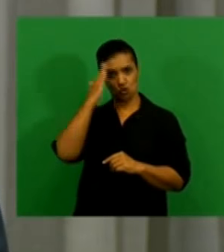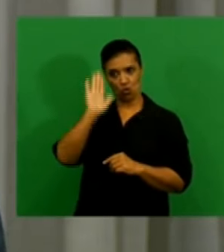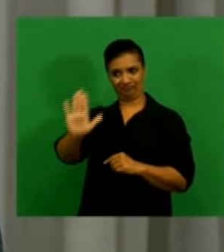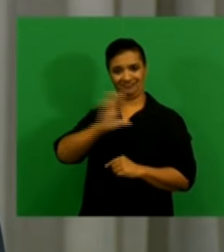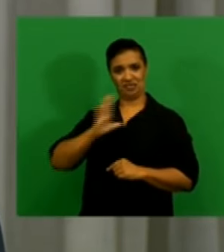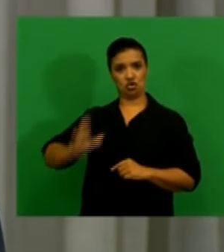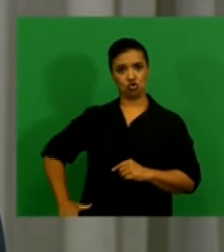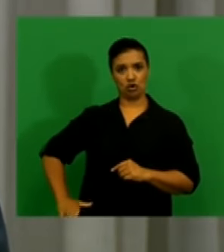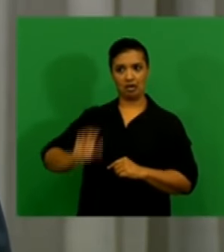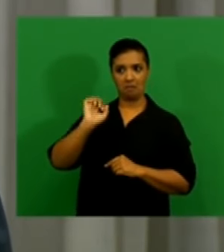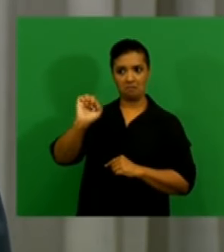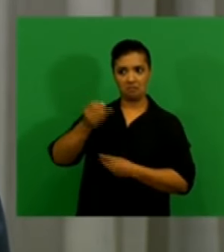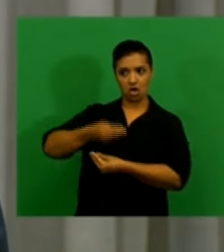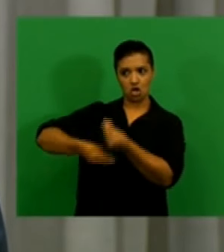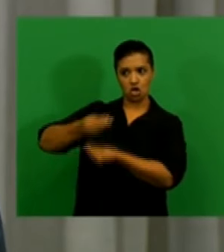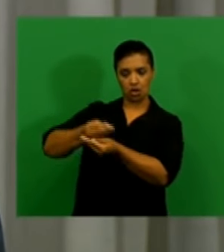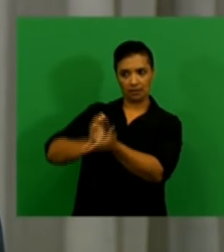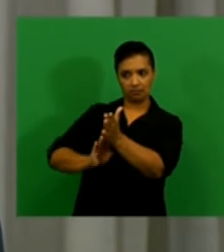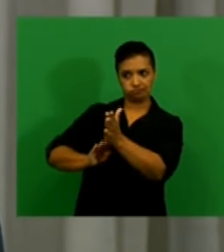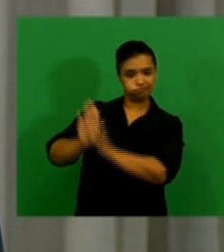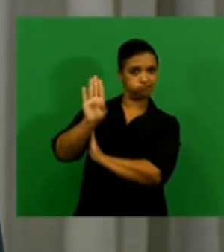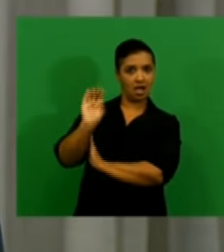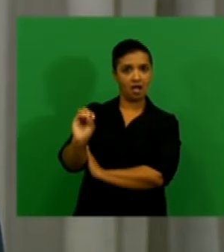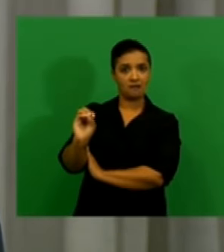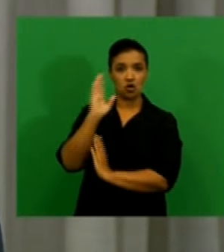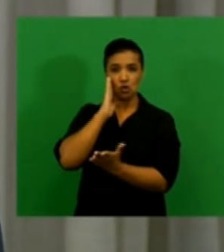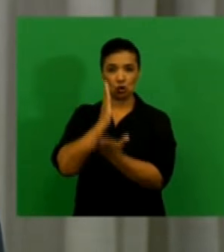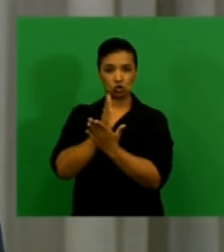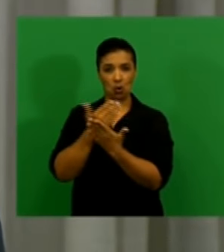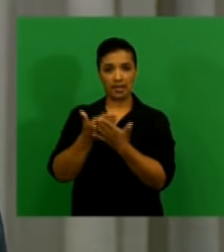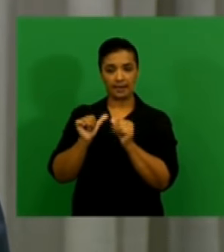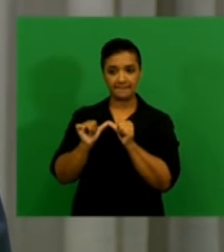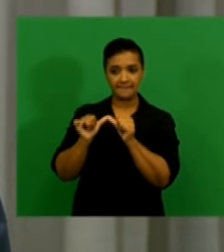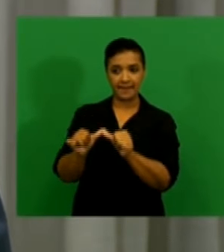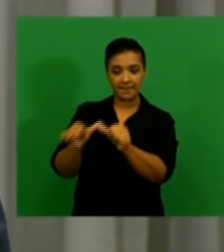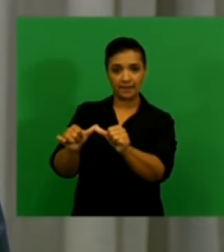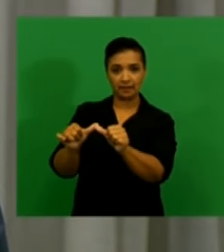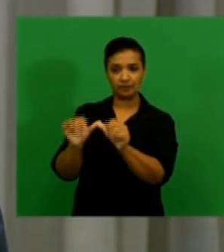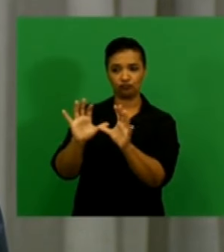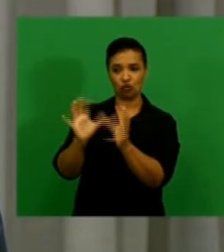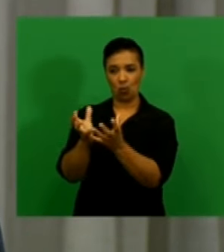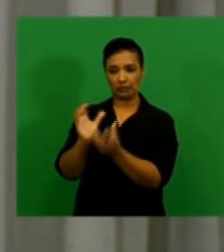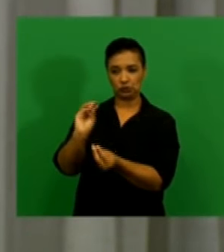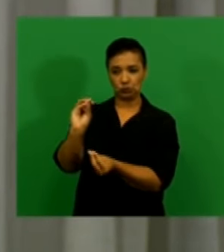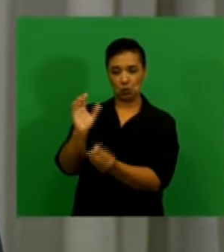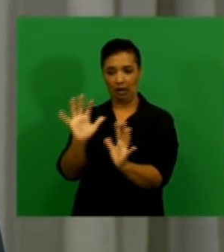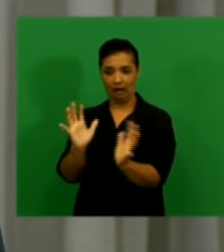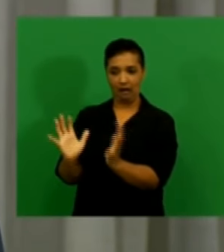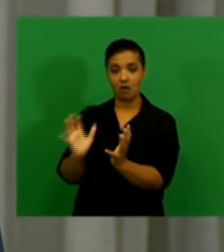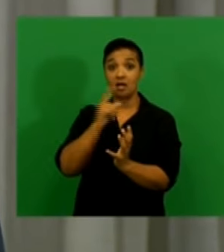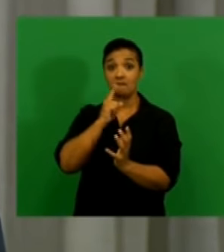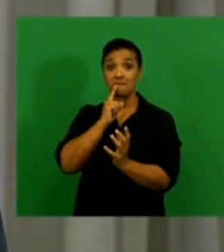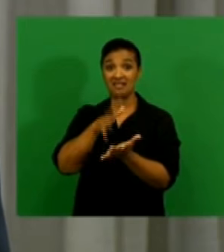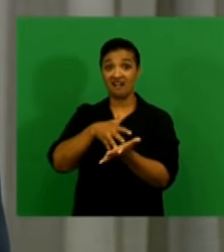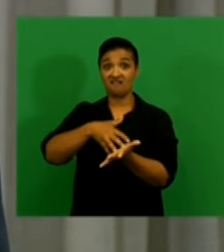of the recent Chinese growth, there are fears of an unsustainable credit bubble, which could expose financial sector